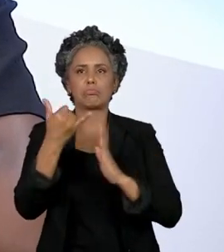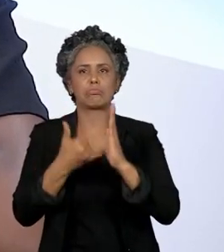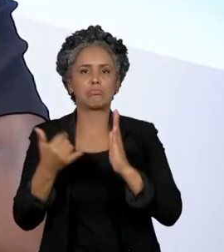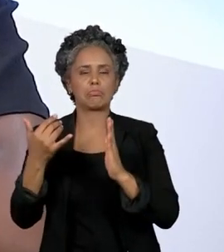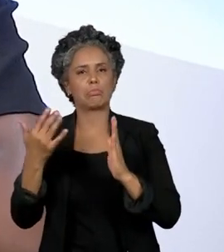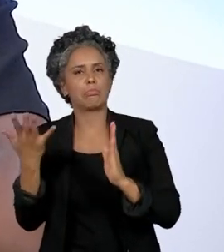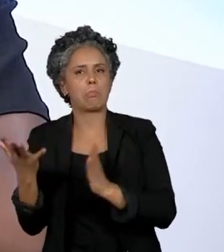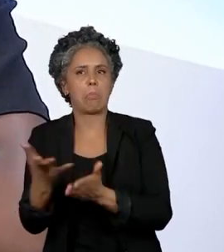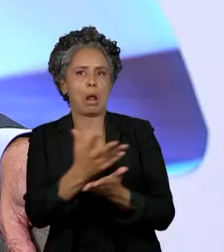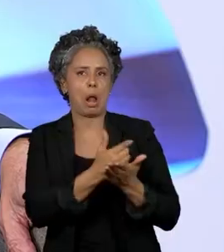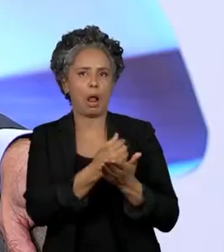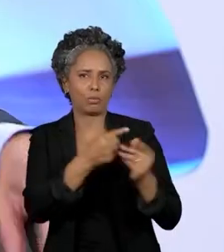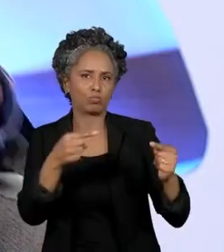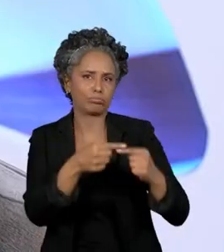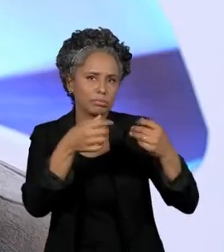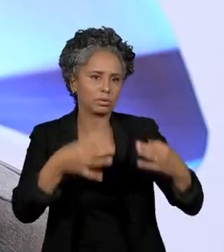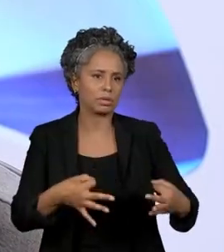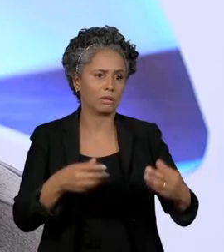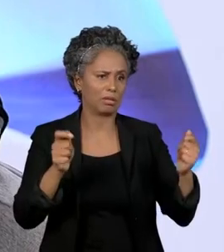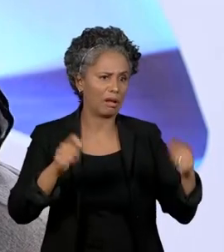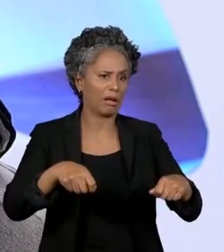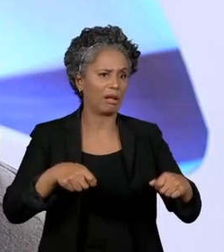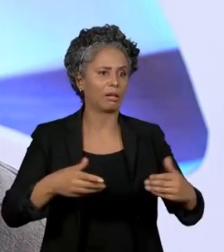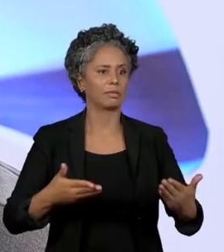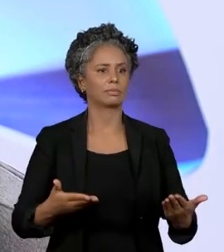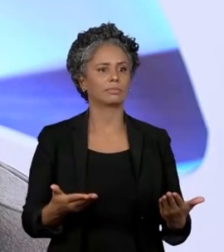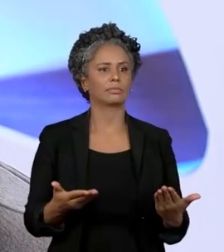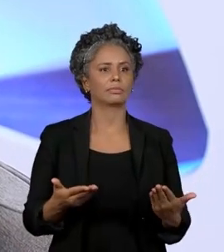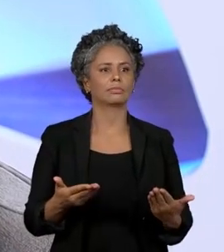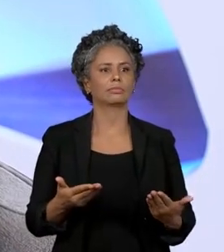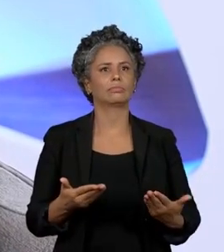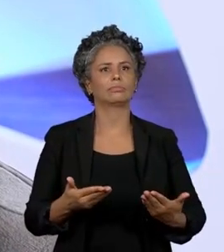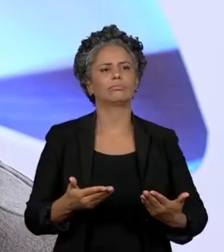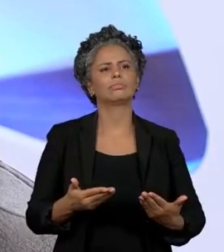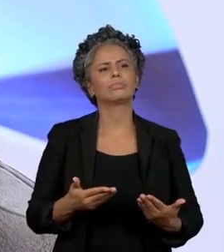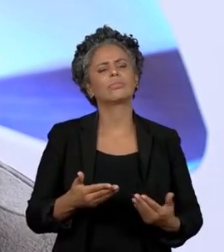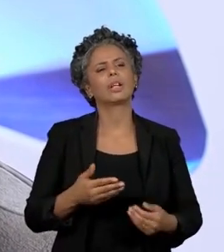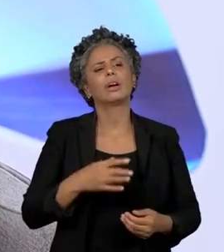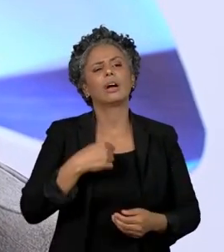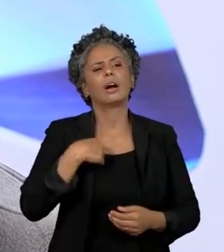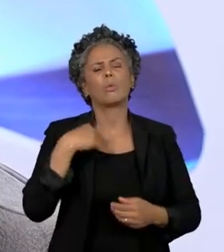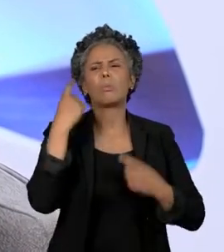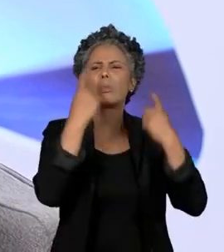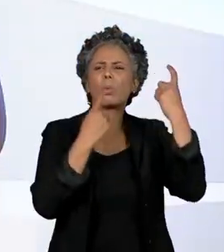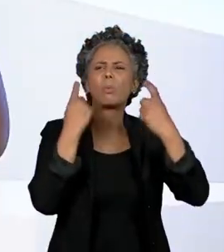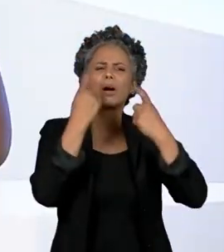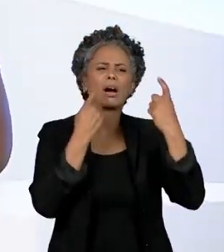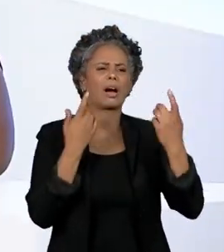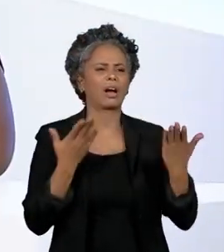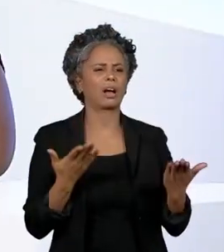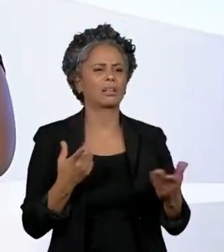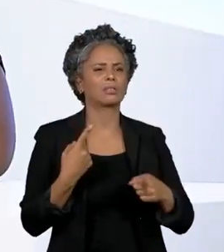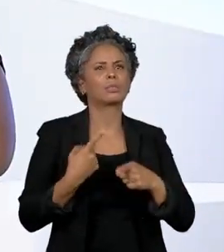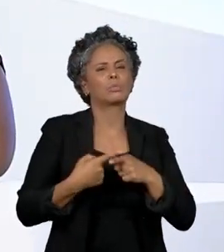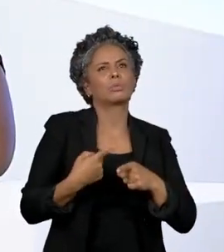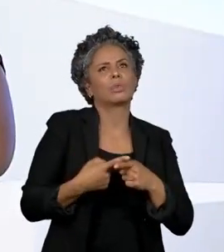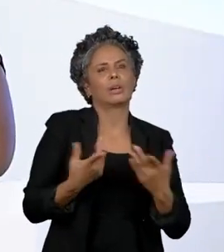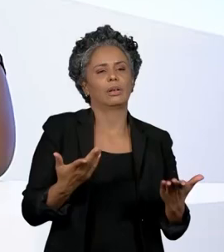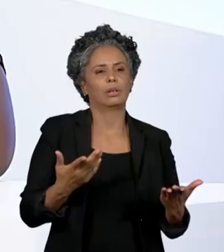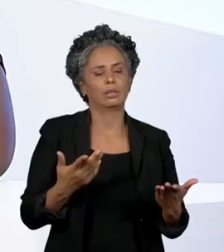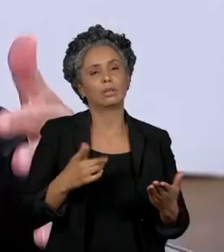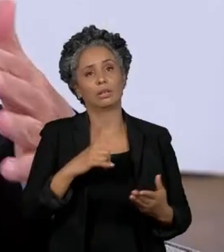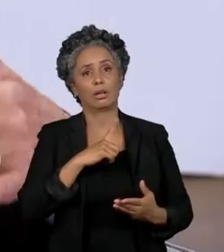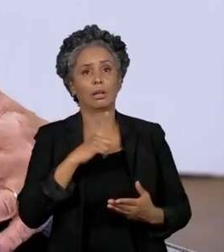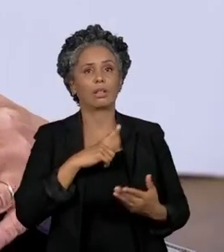It would be interesting. Okay, so first, I'm very worried that as bad as inequality